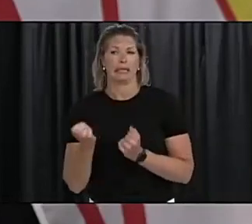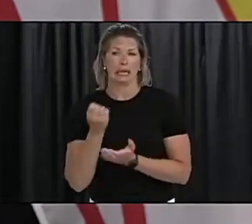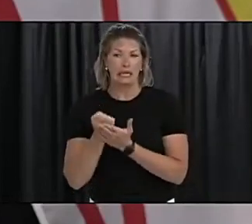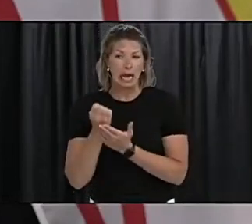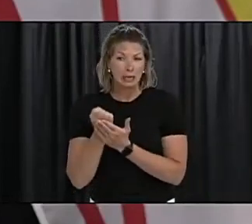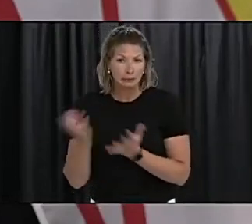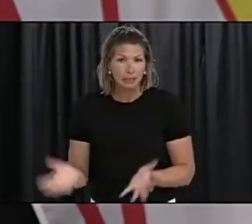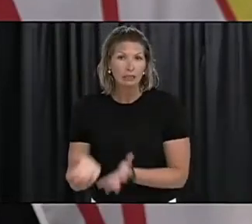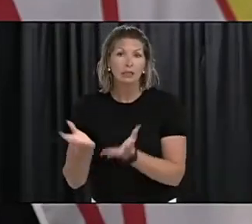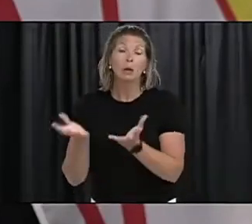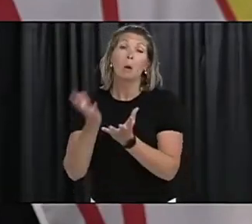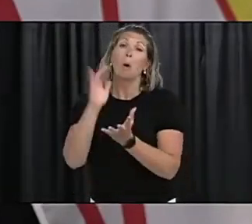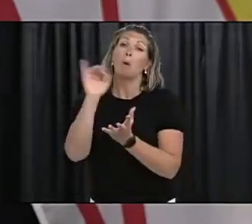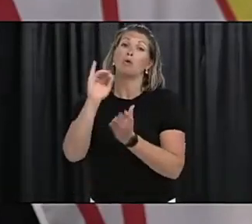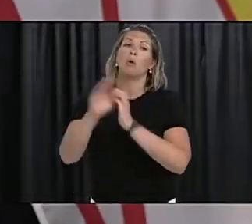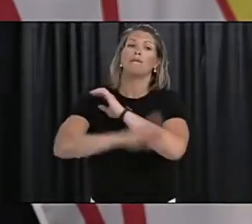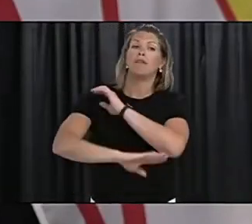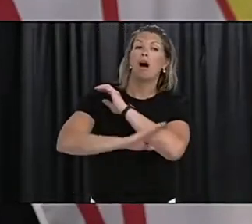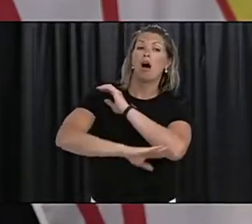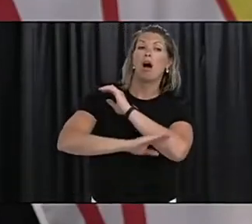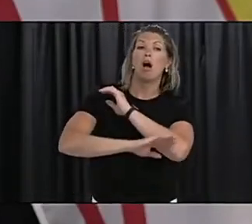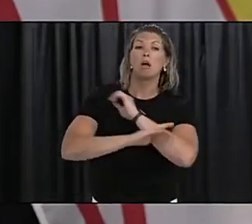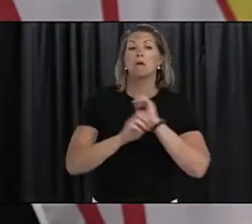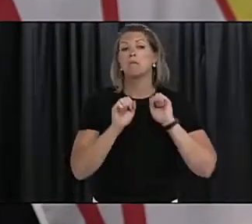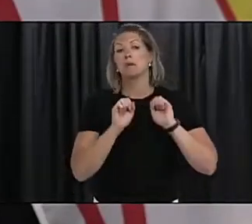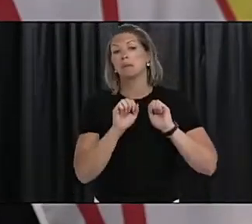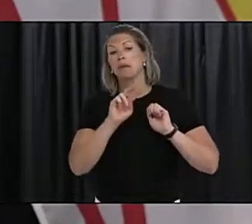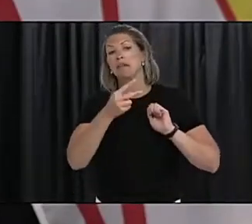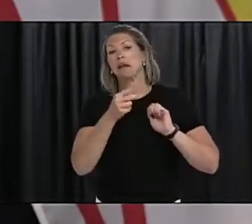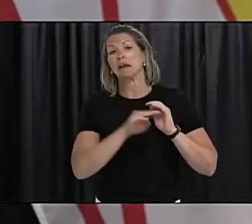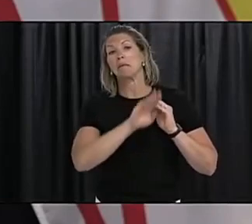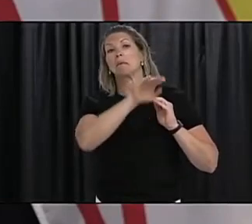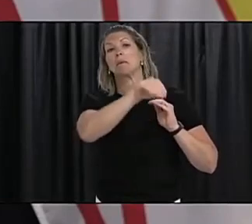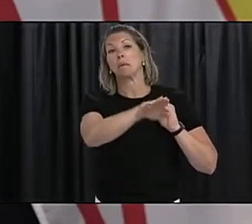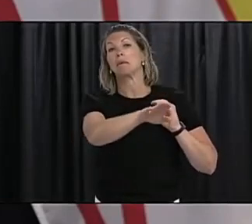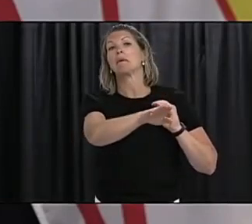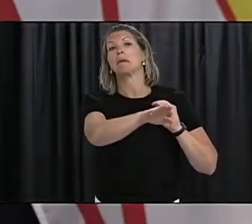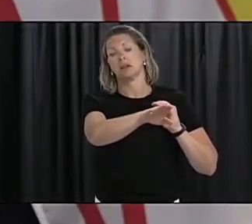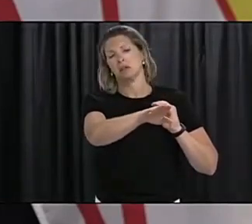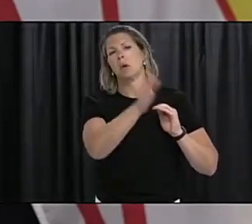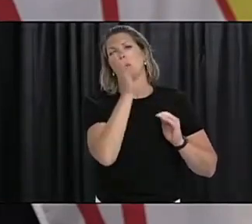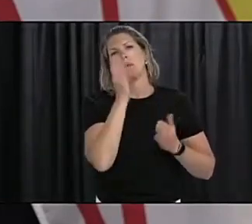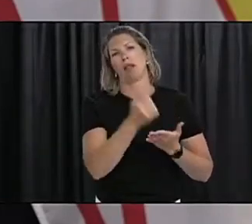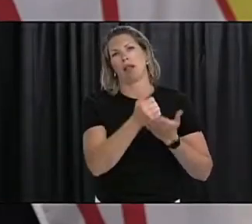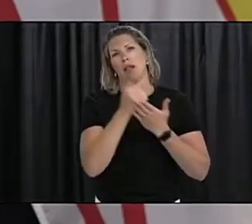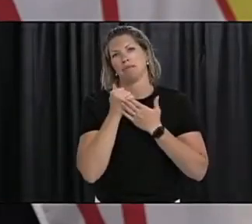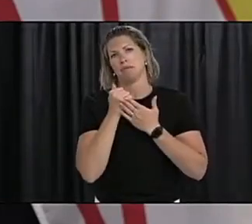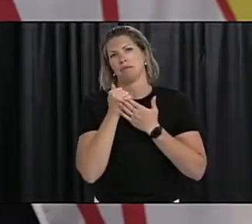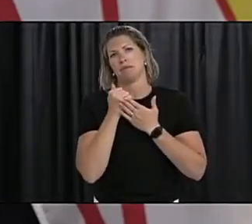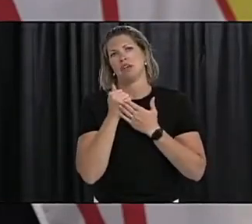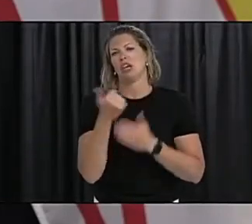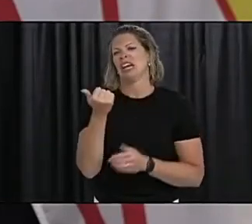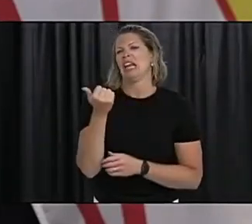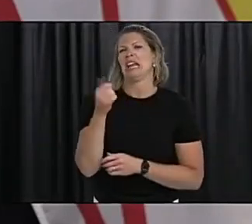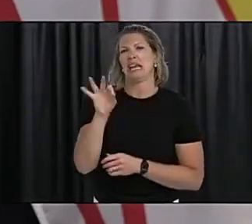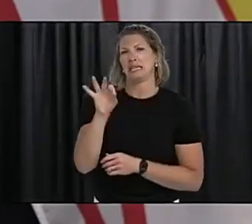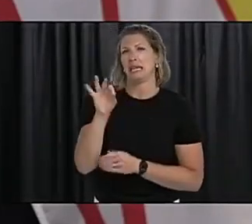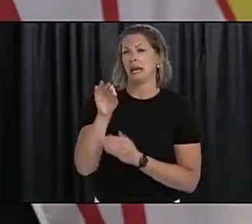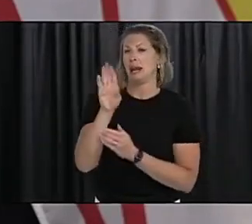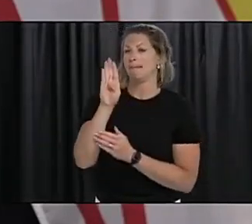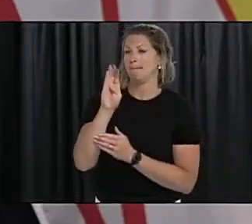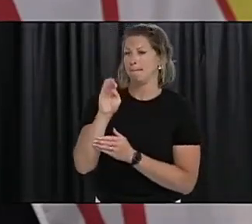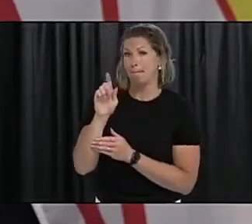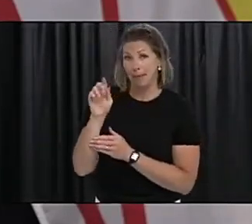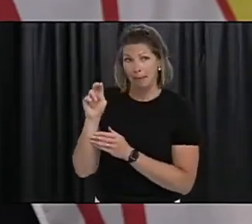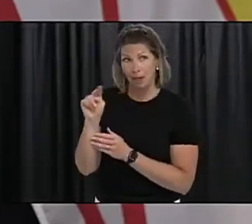for future waves of COVID-19. This is federal money of the $19 billion that I'm talking about. Now, speaking